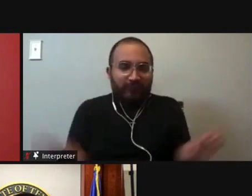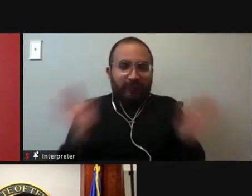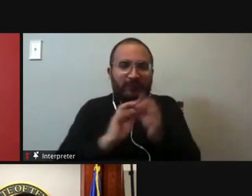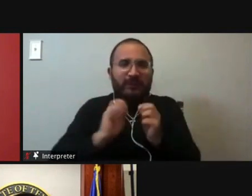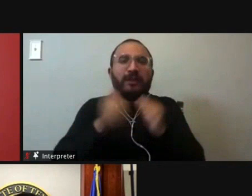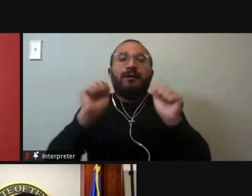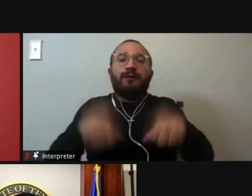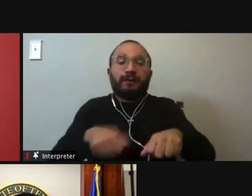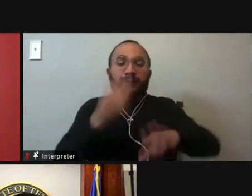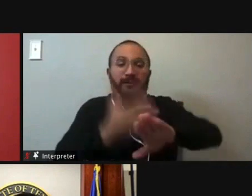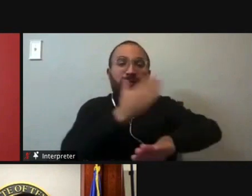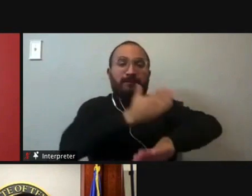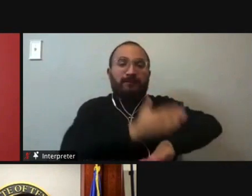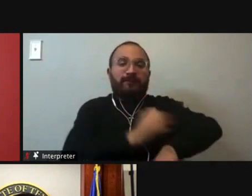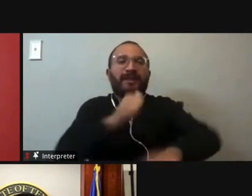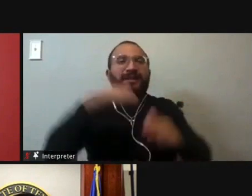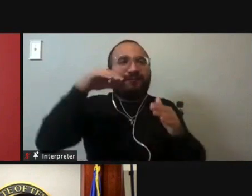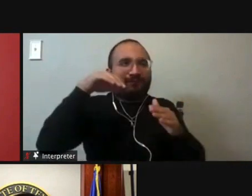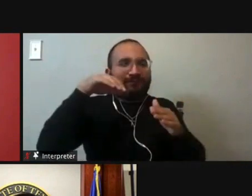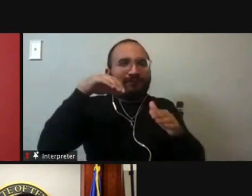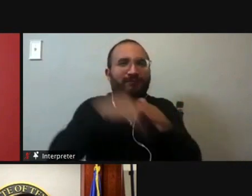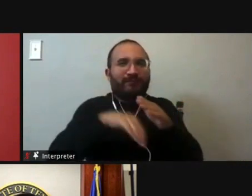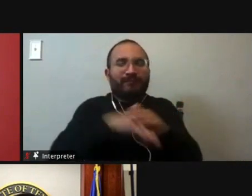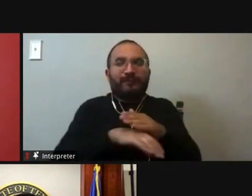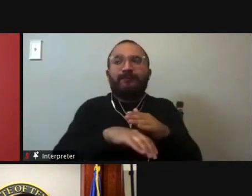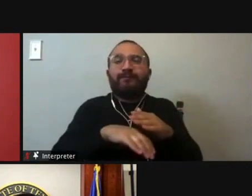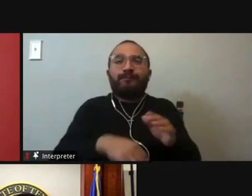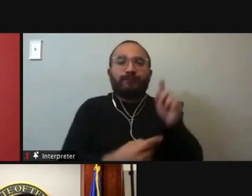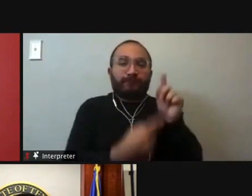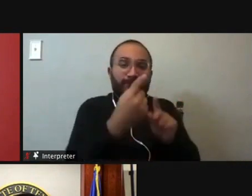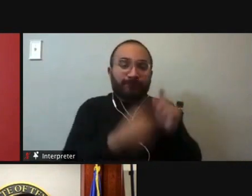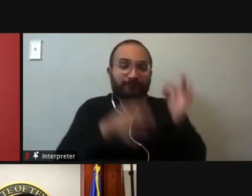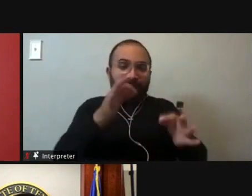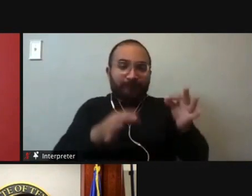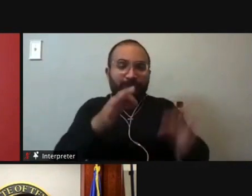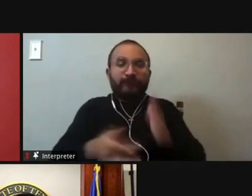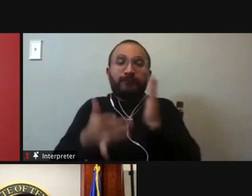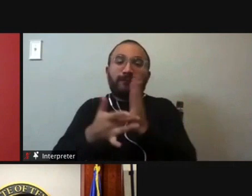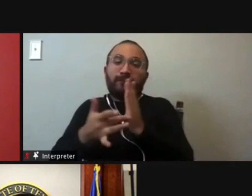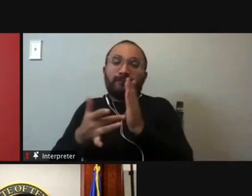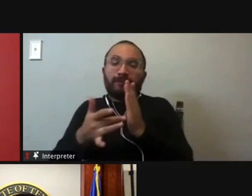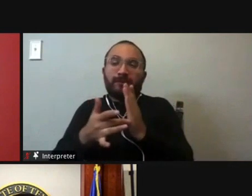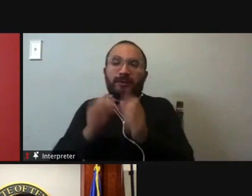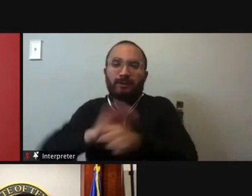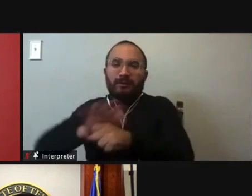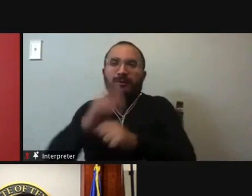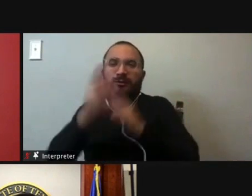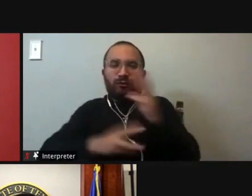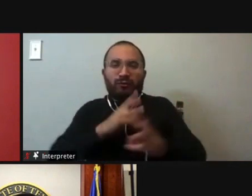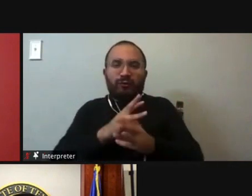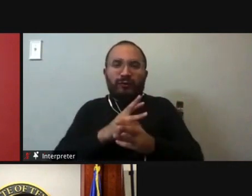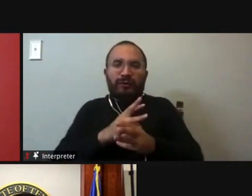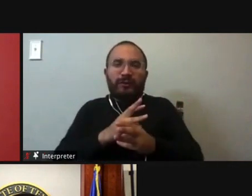improve, not just access to justice in a post pandemic and technological world, but also a member of computing